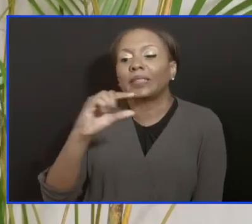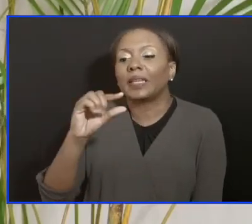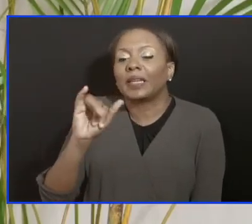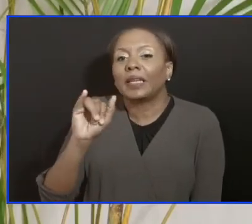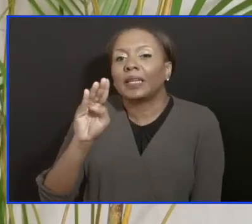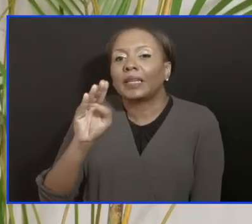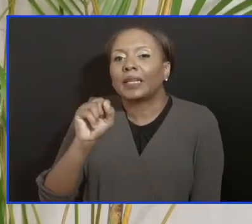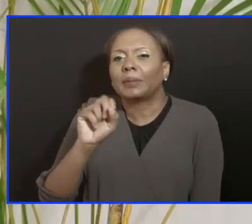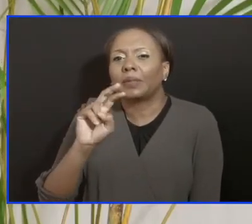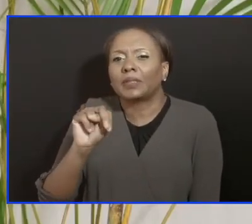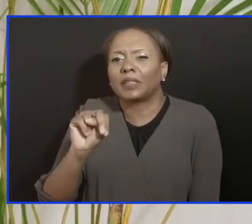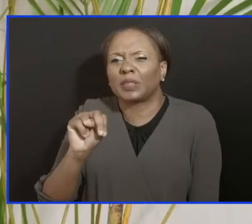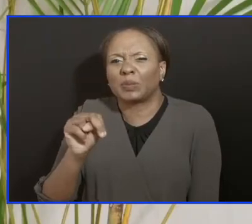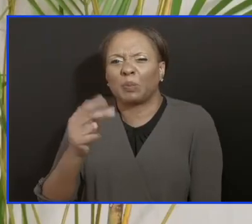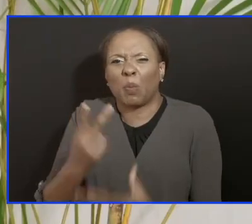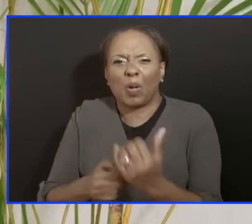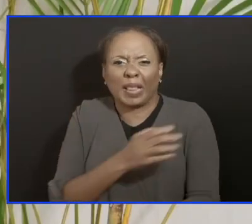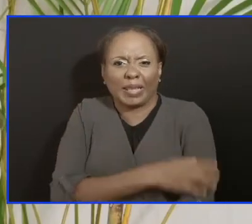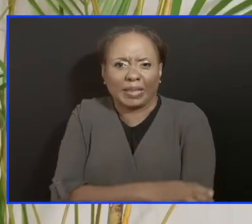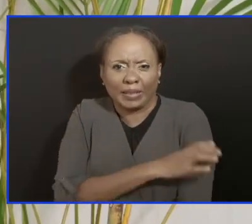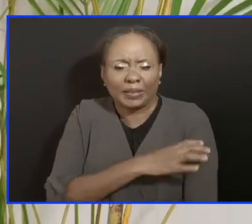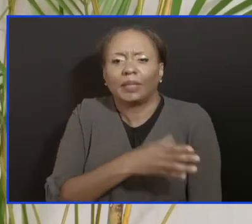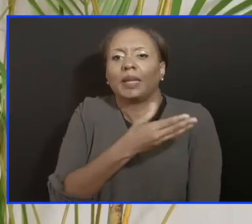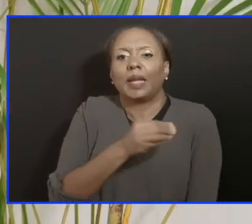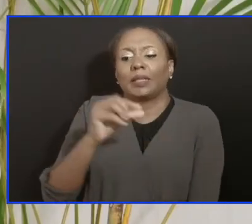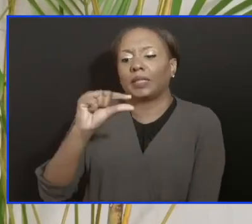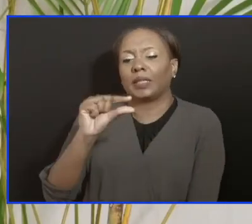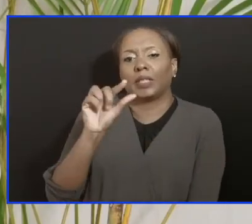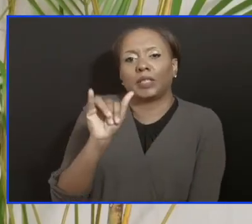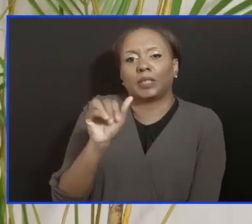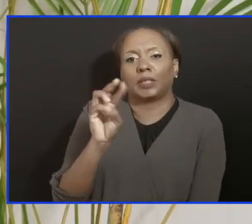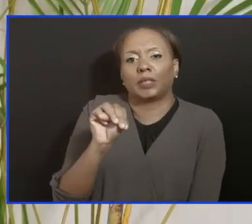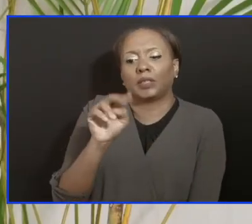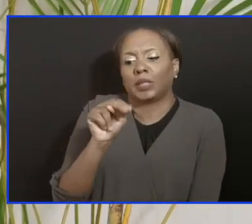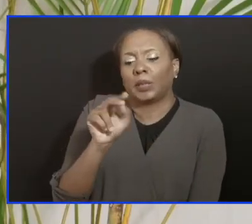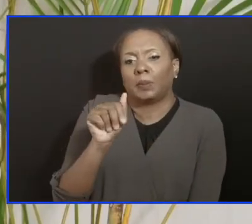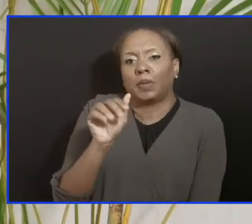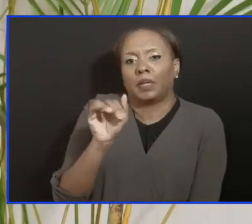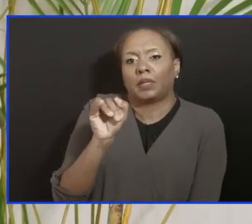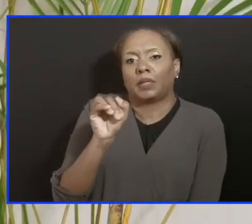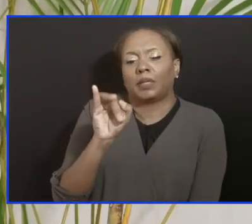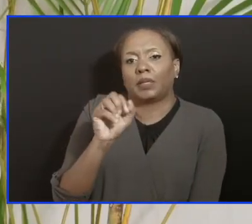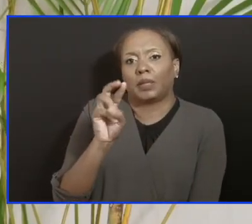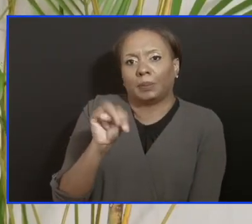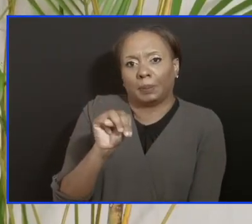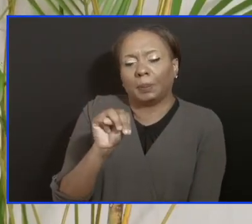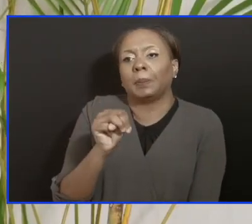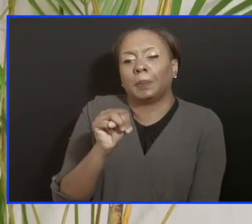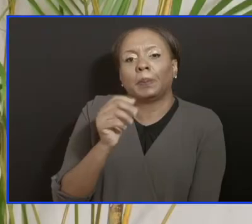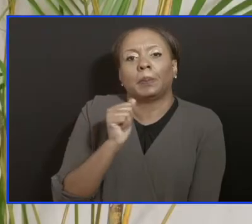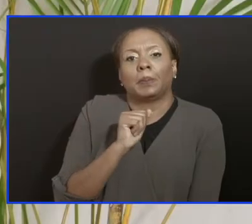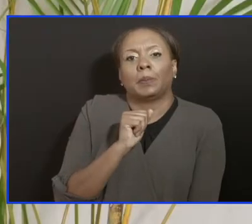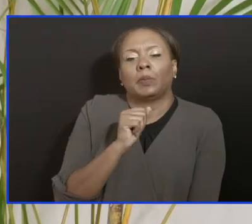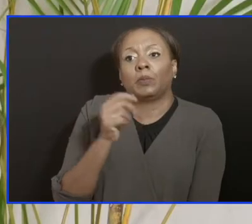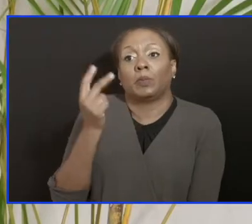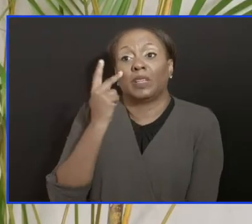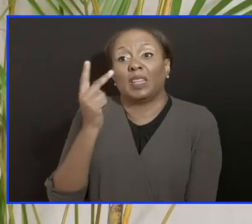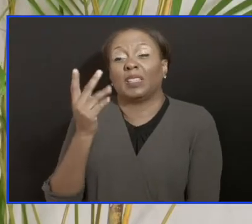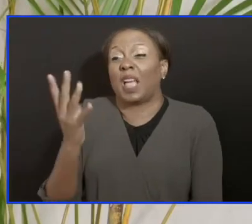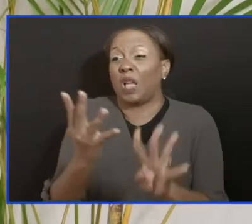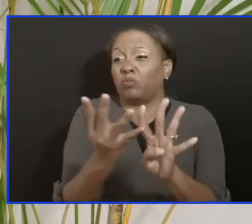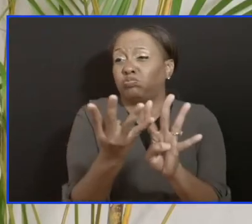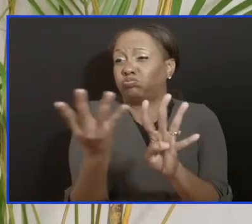which bear the brunt of the testing of Barbadians and persons residing here. The snaking around